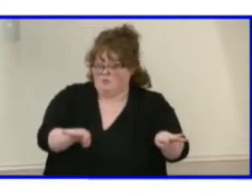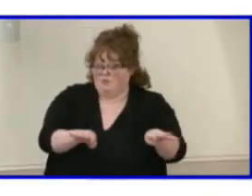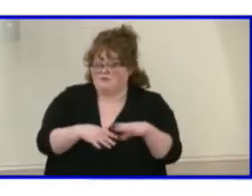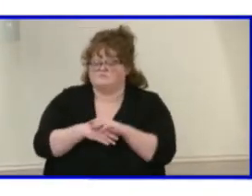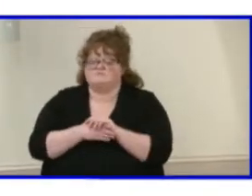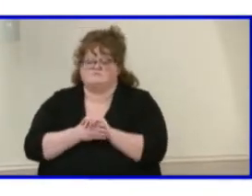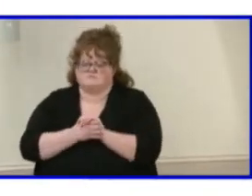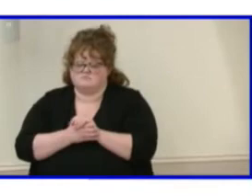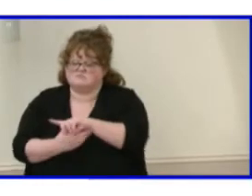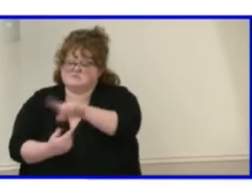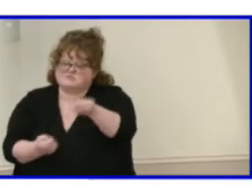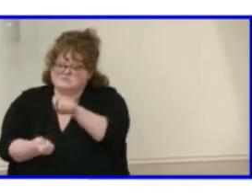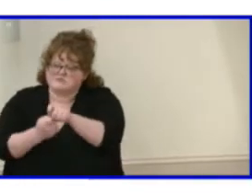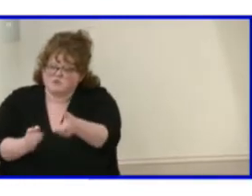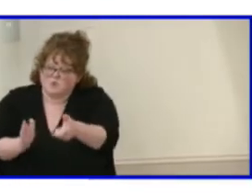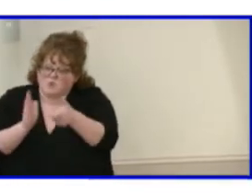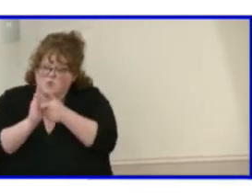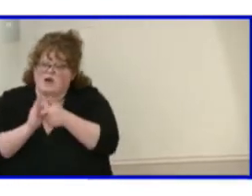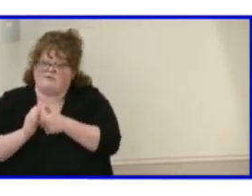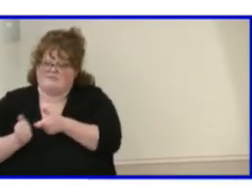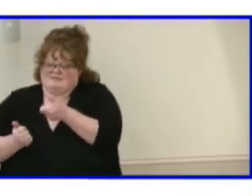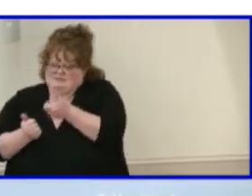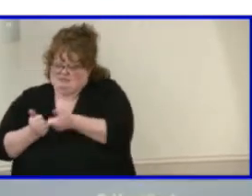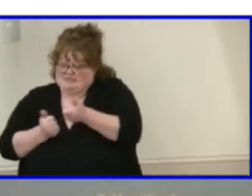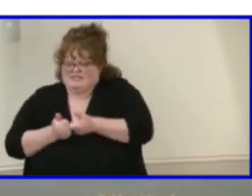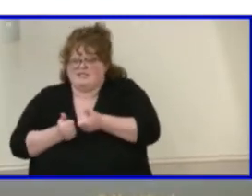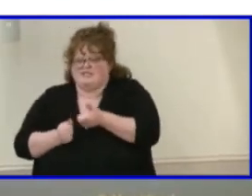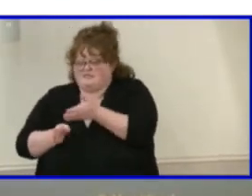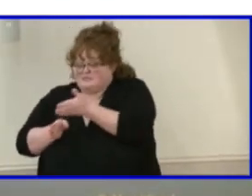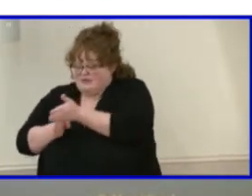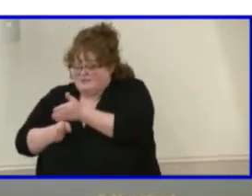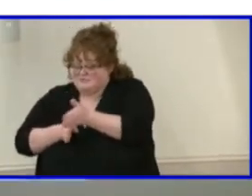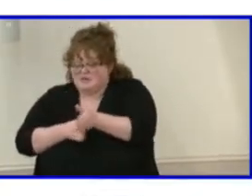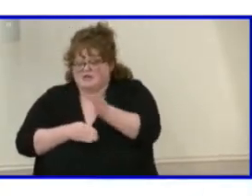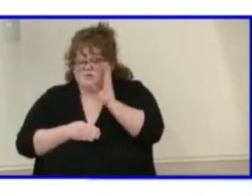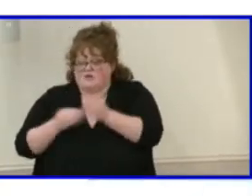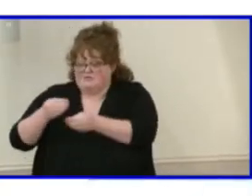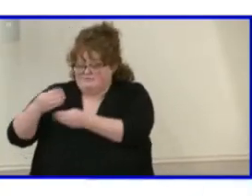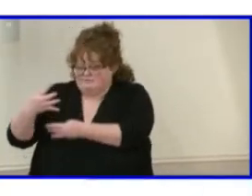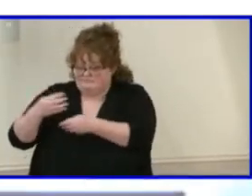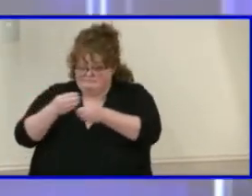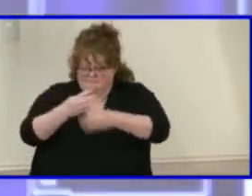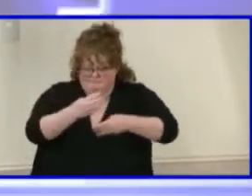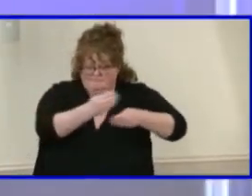Specific requirements for each subject area are included through a drop-down function.